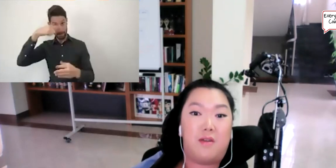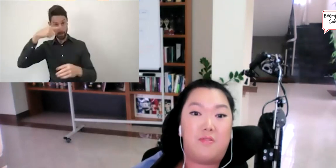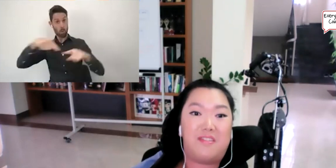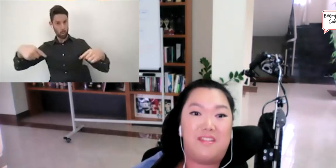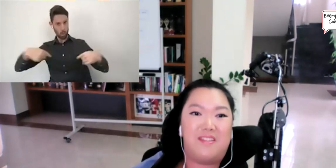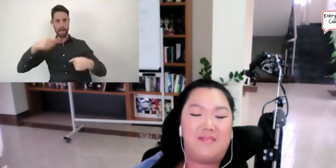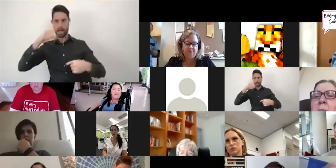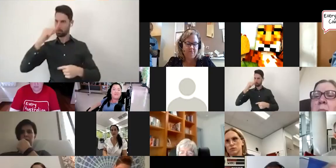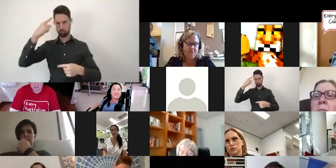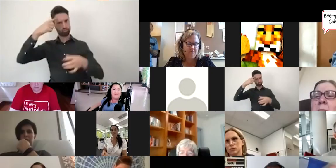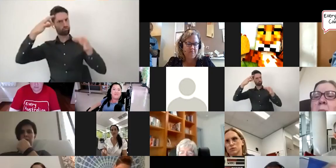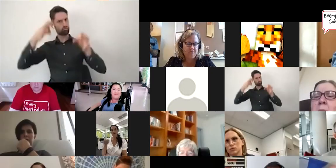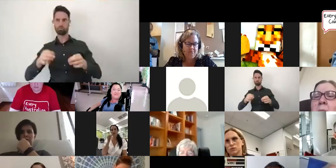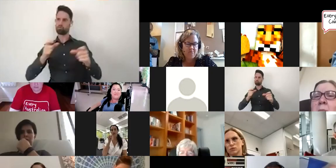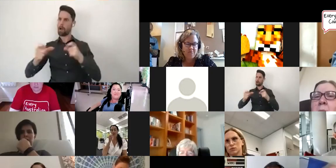live our lives.